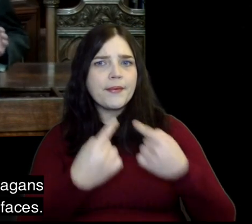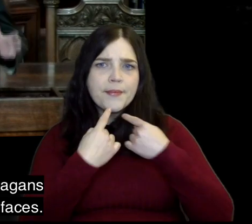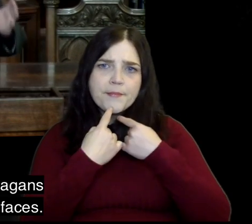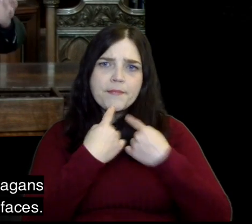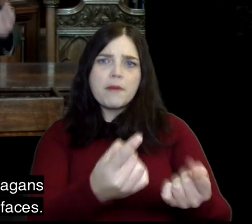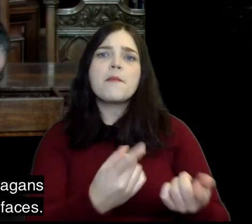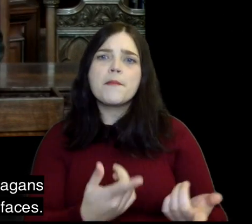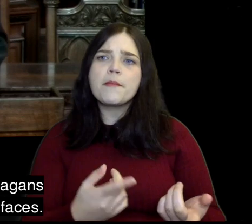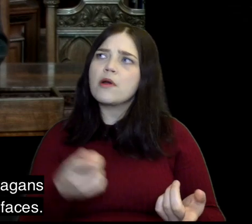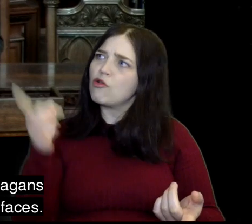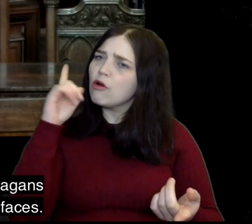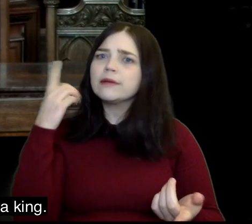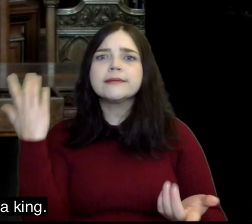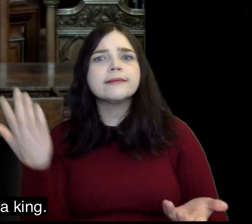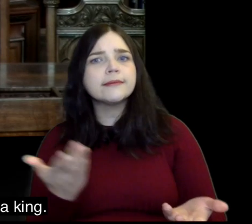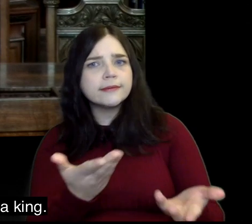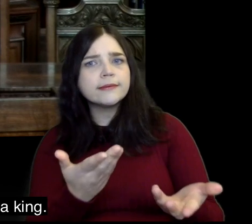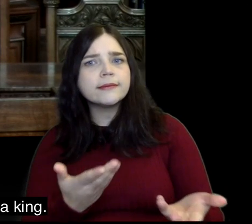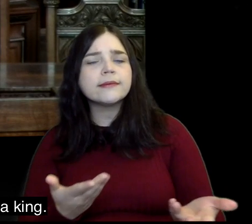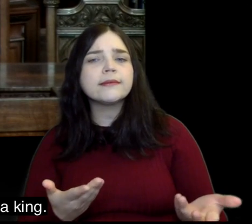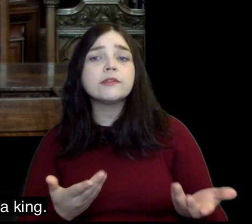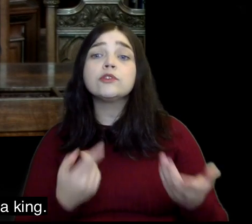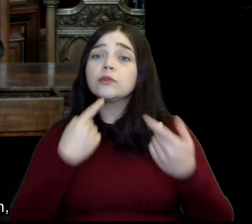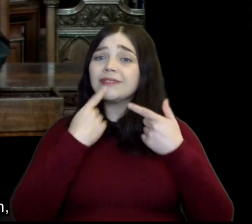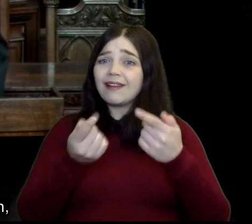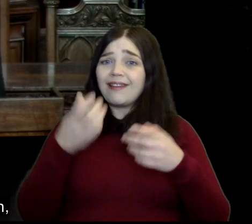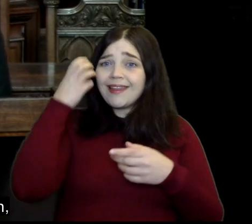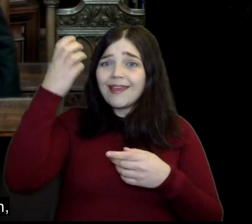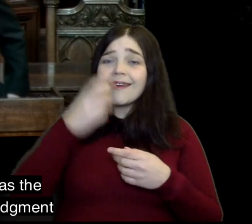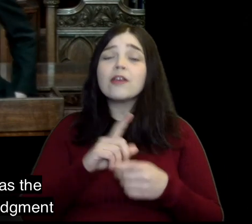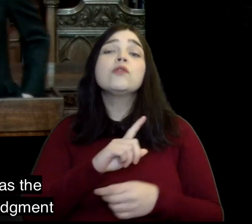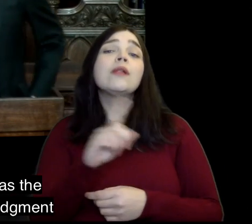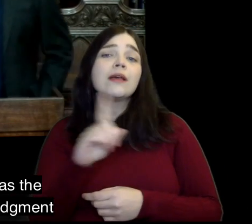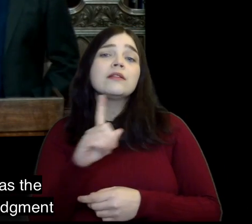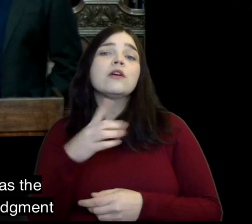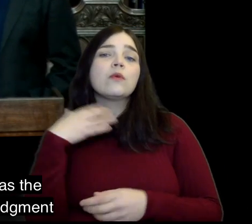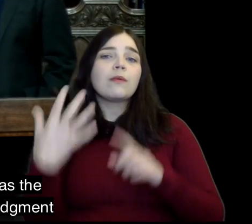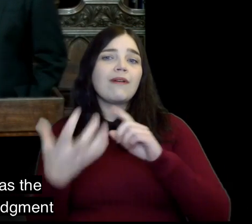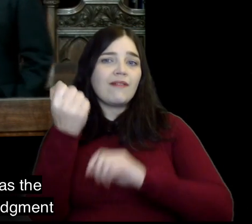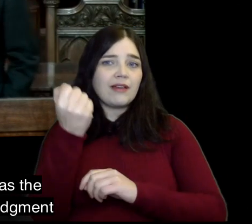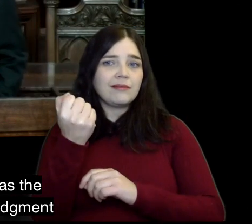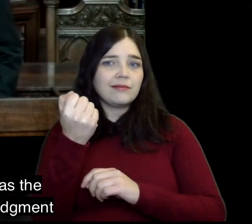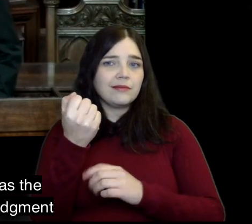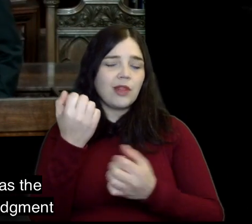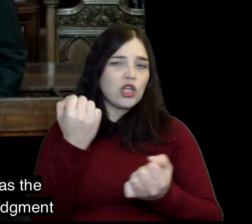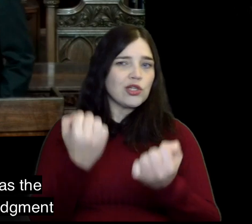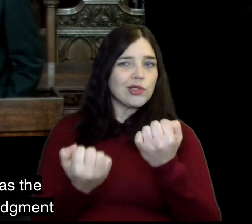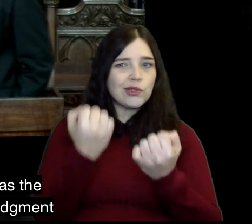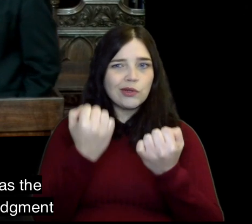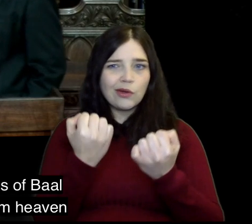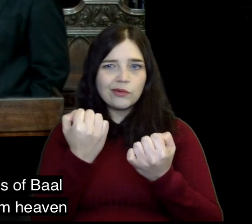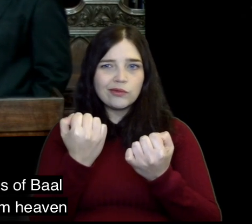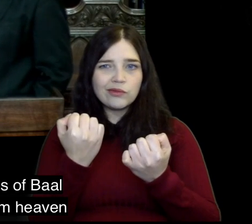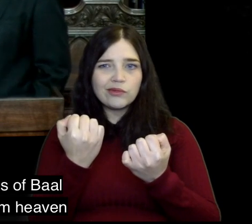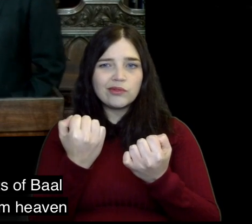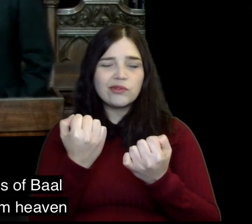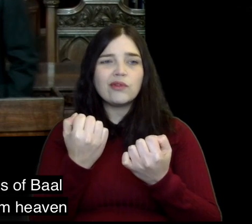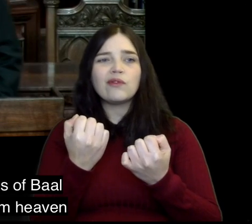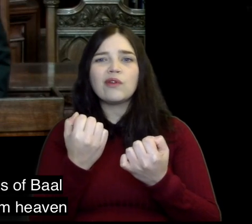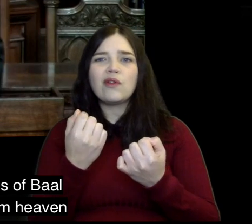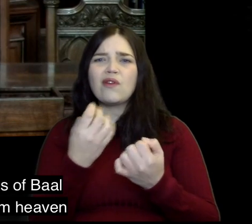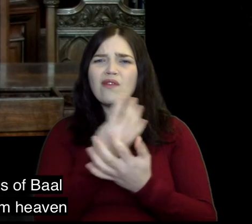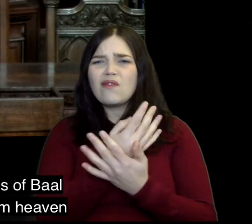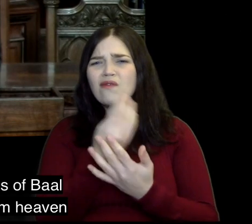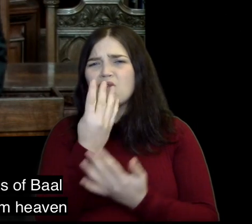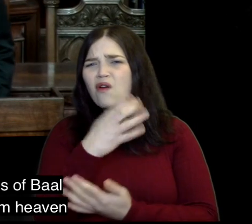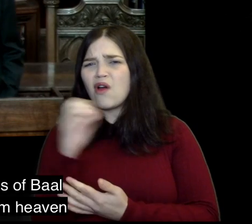right to their faces He's confronting a king and later on we will find him as the one who brings judgment on